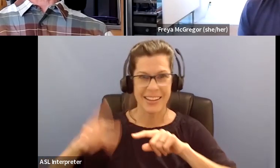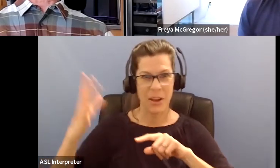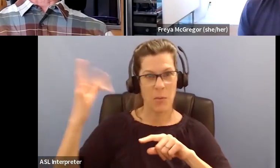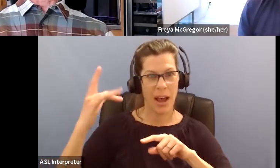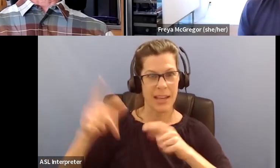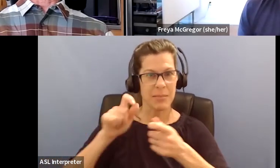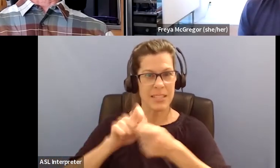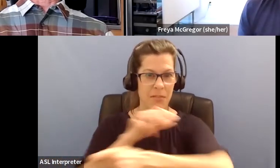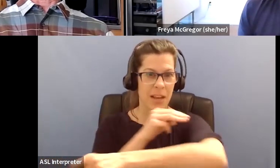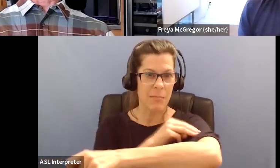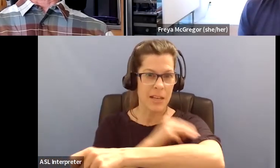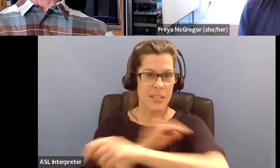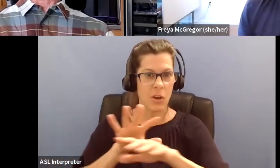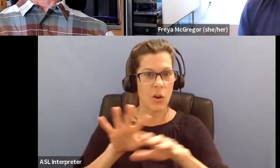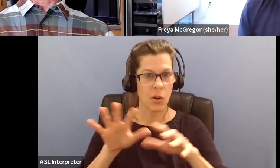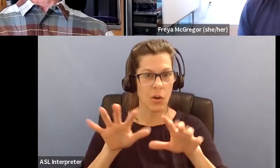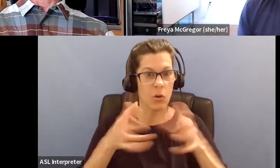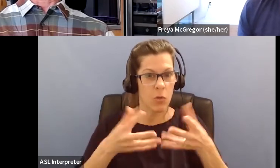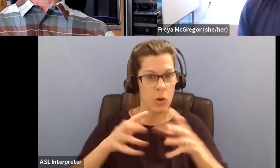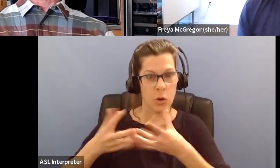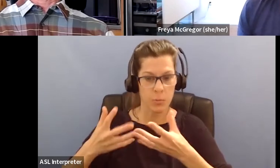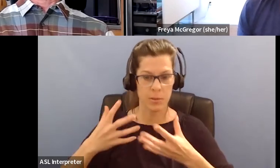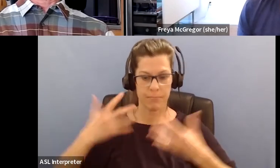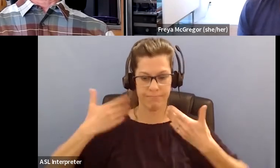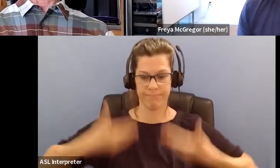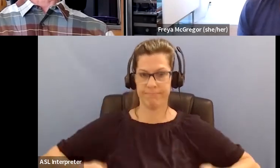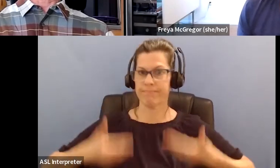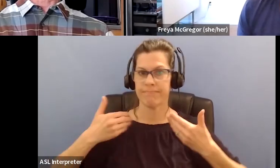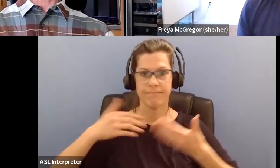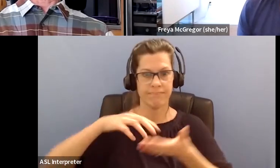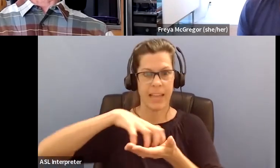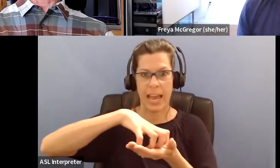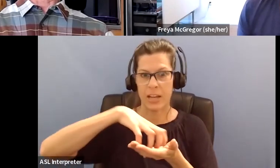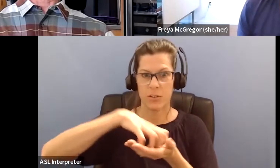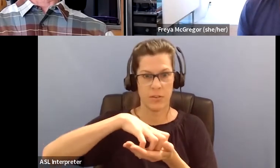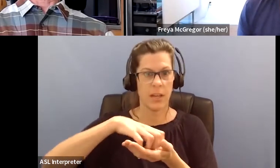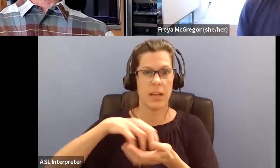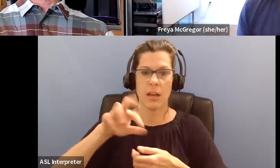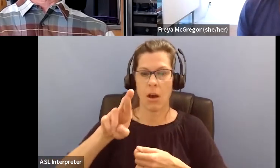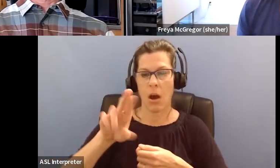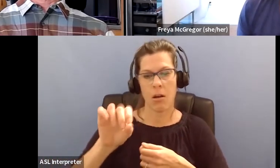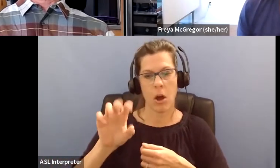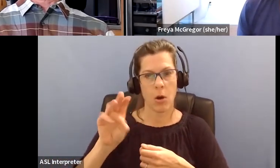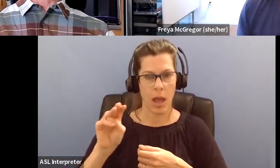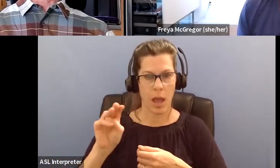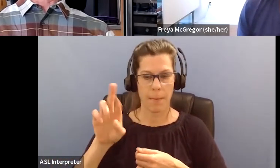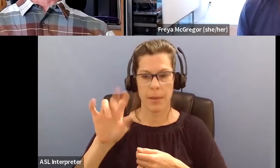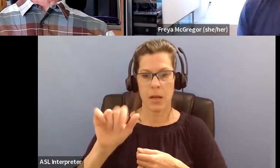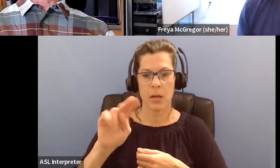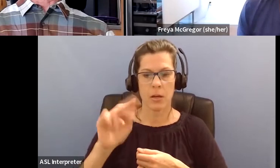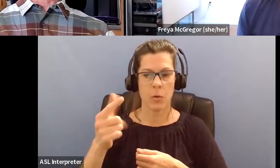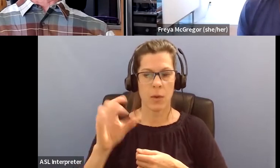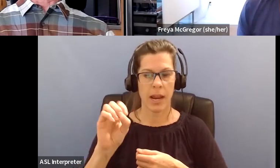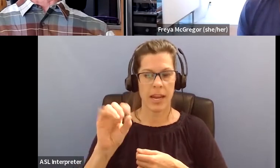certain muscle groups that have, that have atrophied and I have certain, uh, range of motion limitations, but